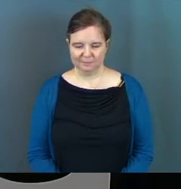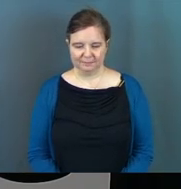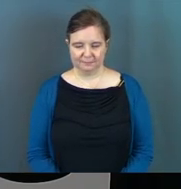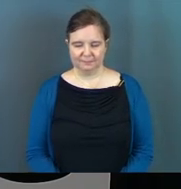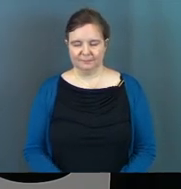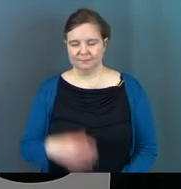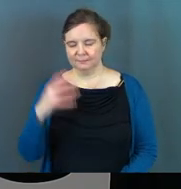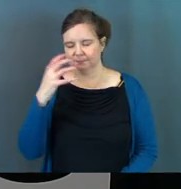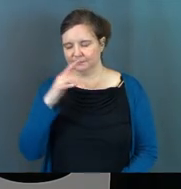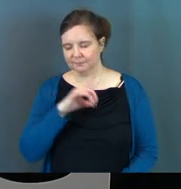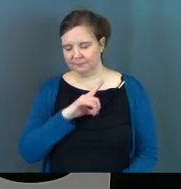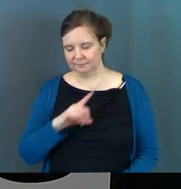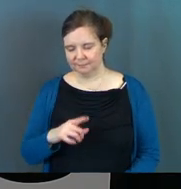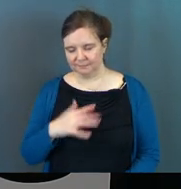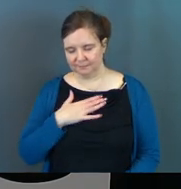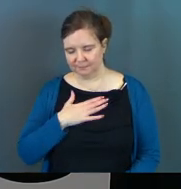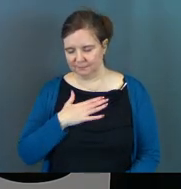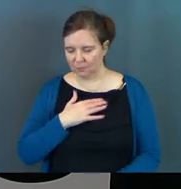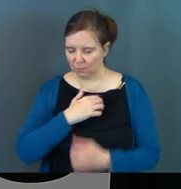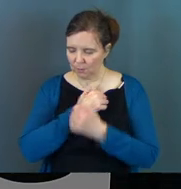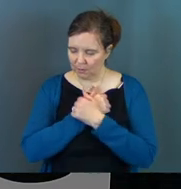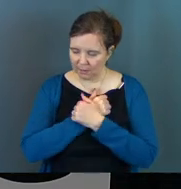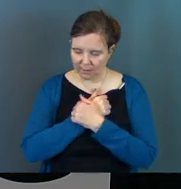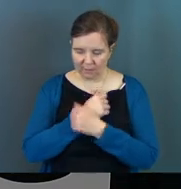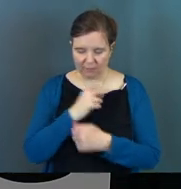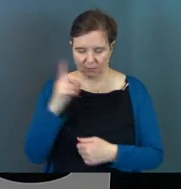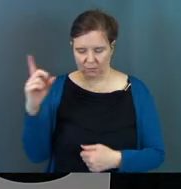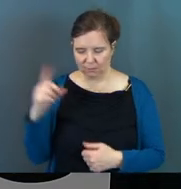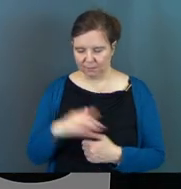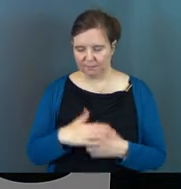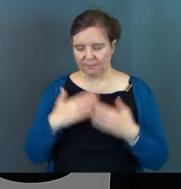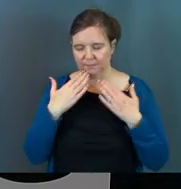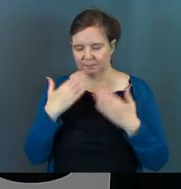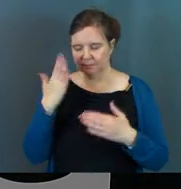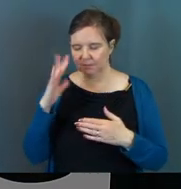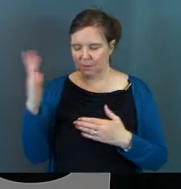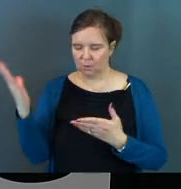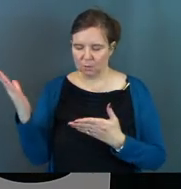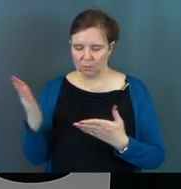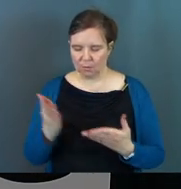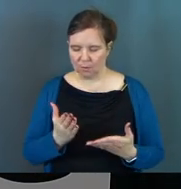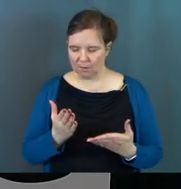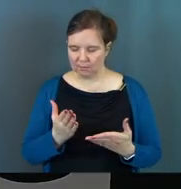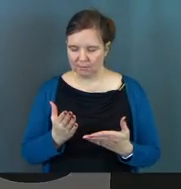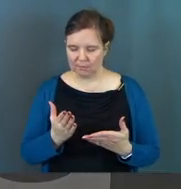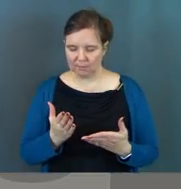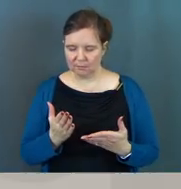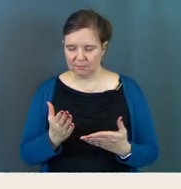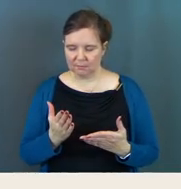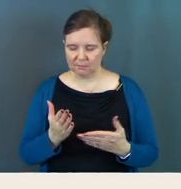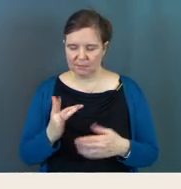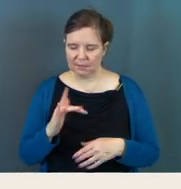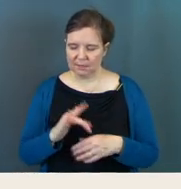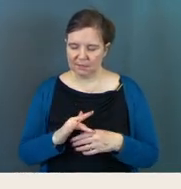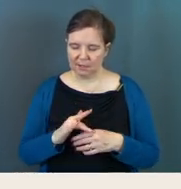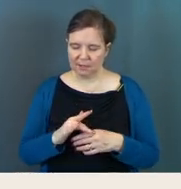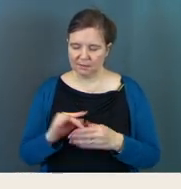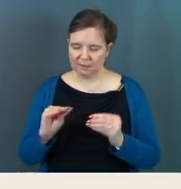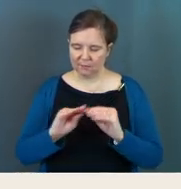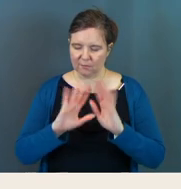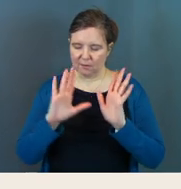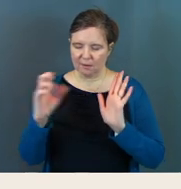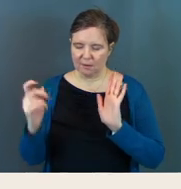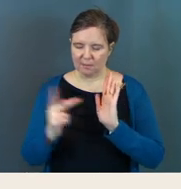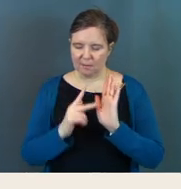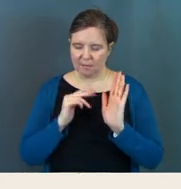Oh, Lord, we love you. Thank you, God, that you've brought just a touch of sanity back